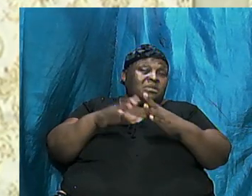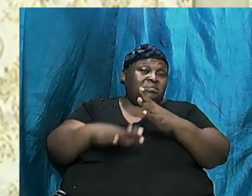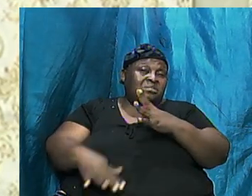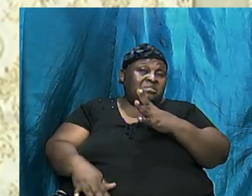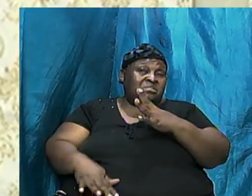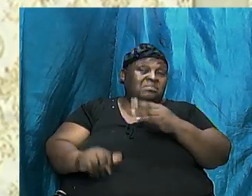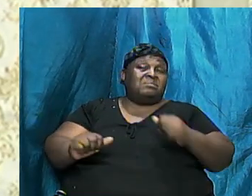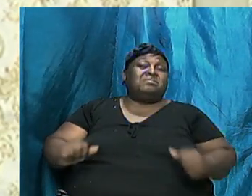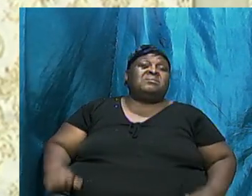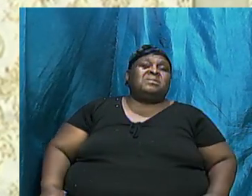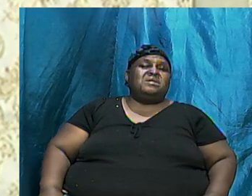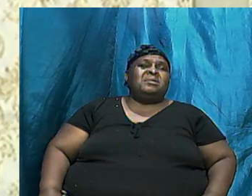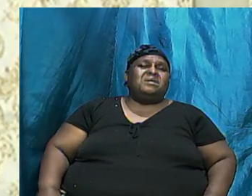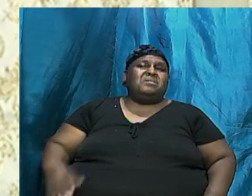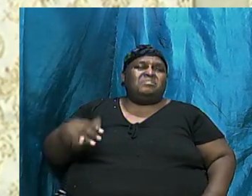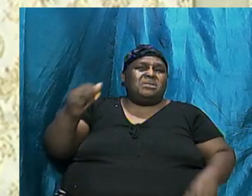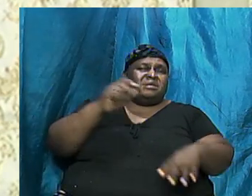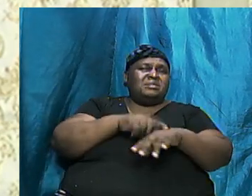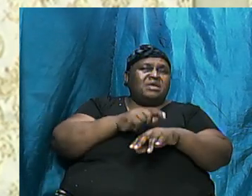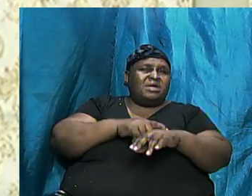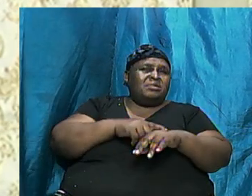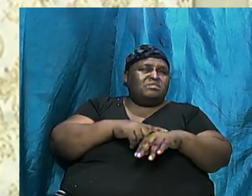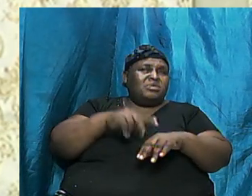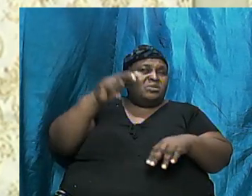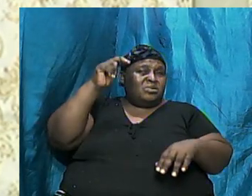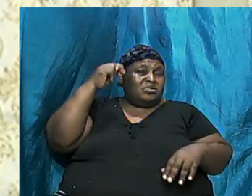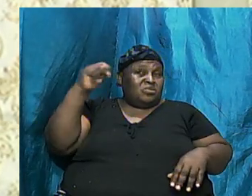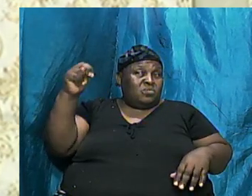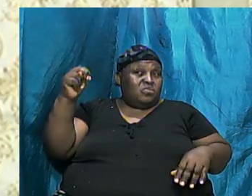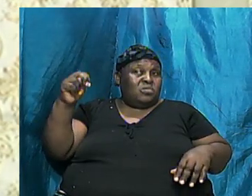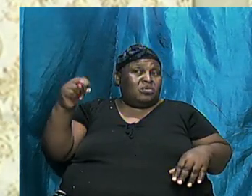Listen You See By The Time Noah Was Around